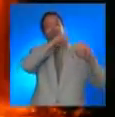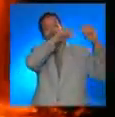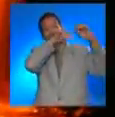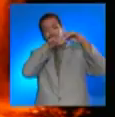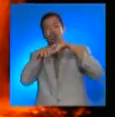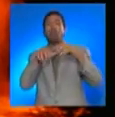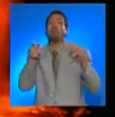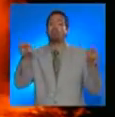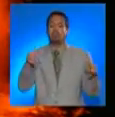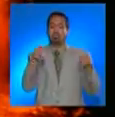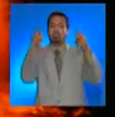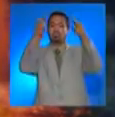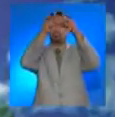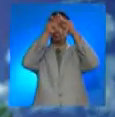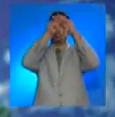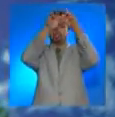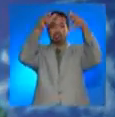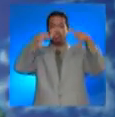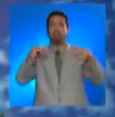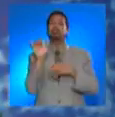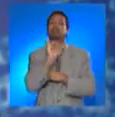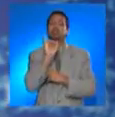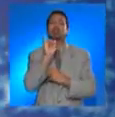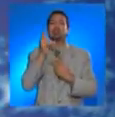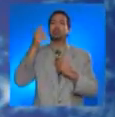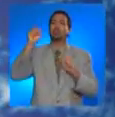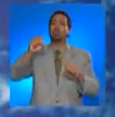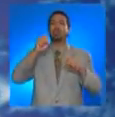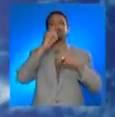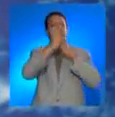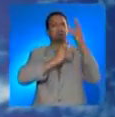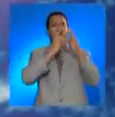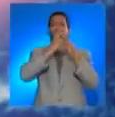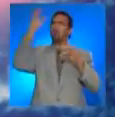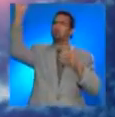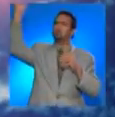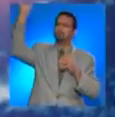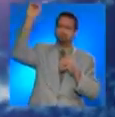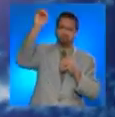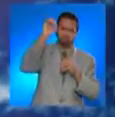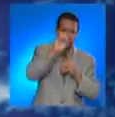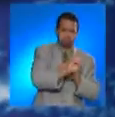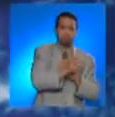a volcanic eruption, or an impact from a large object falling into the ocean.